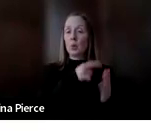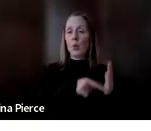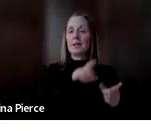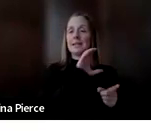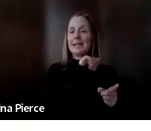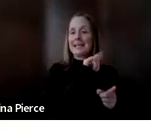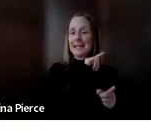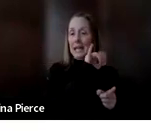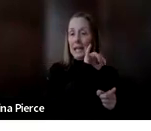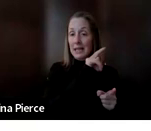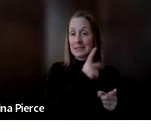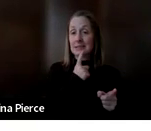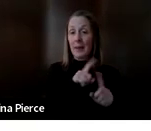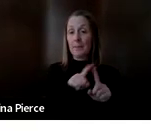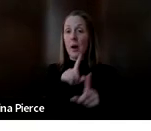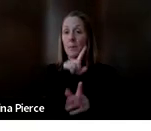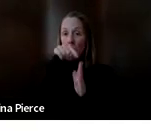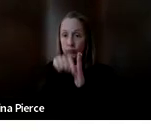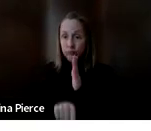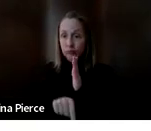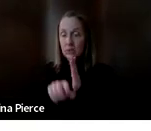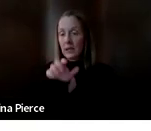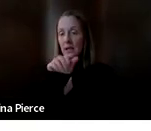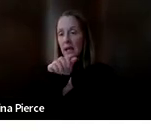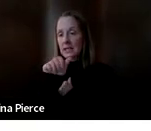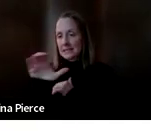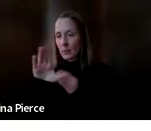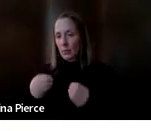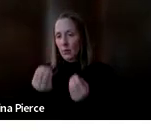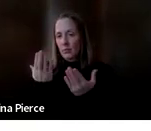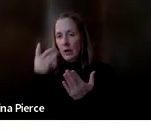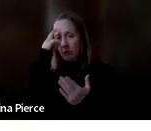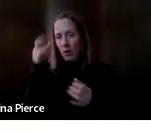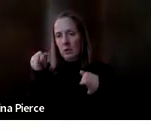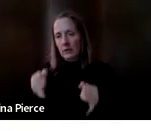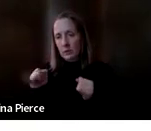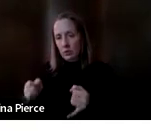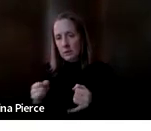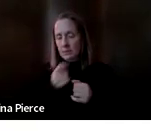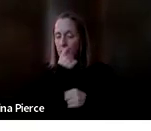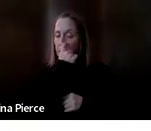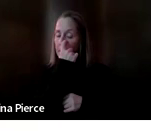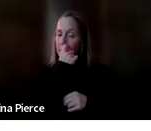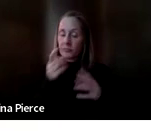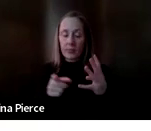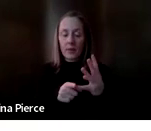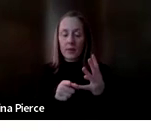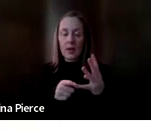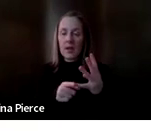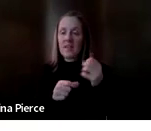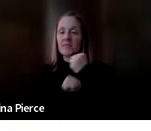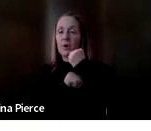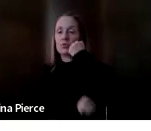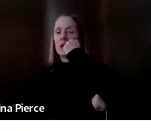deeper into AAC and providing that to individuals. And then we have our Foundations of Math course that really